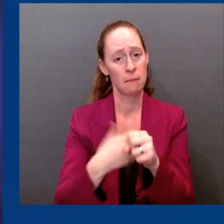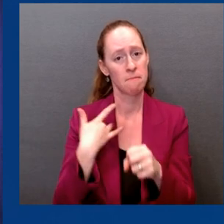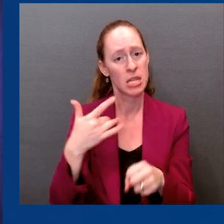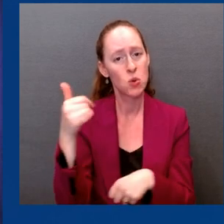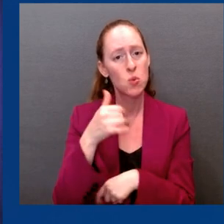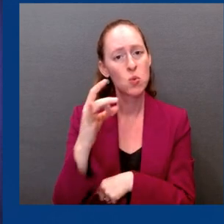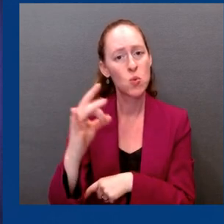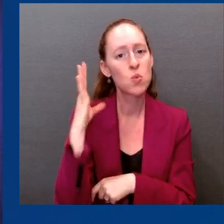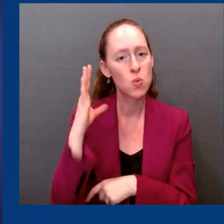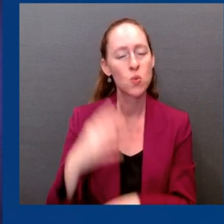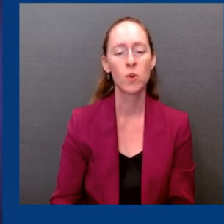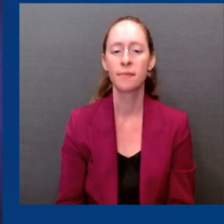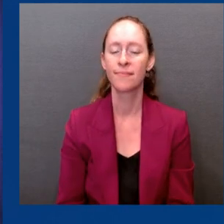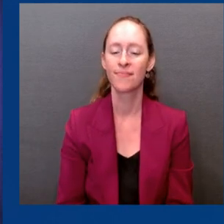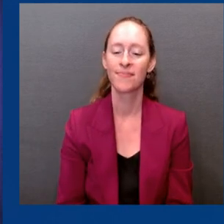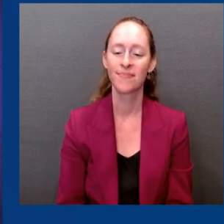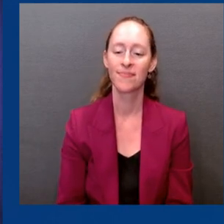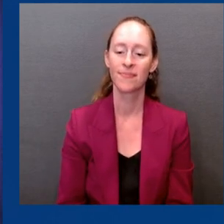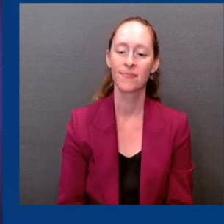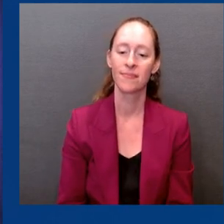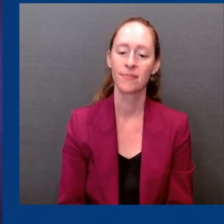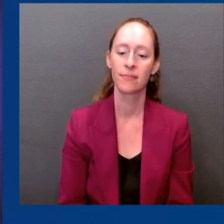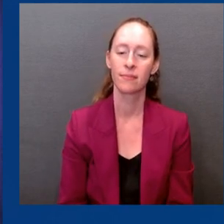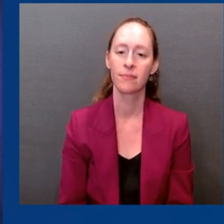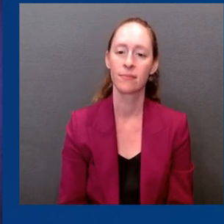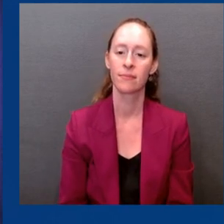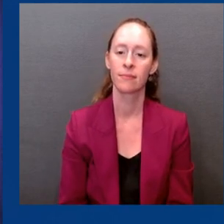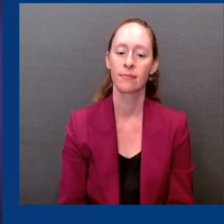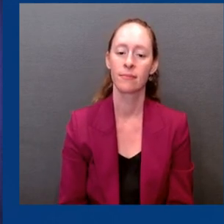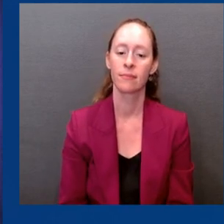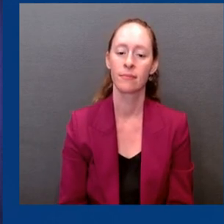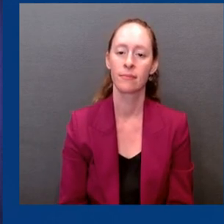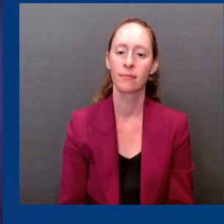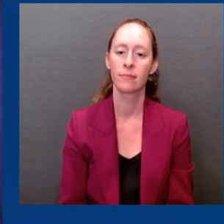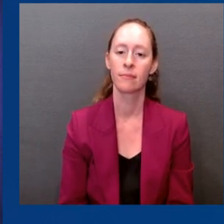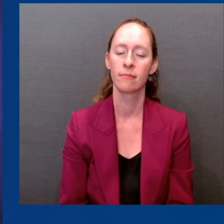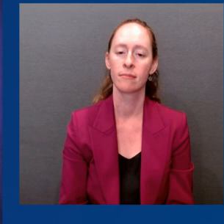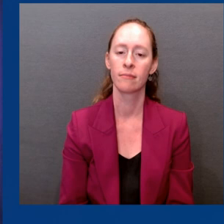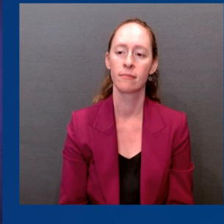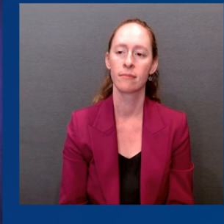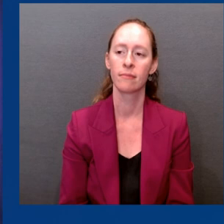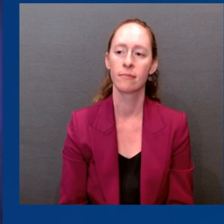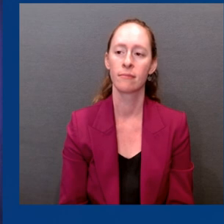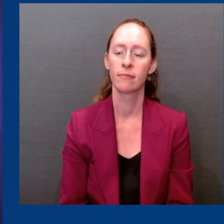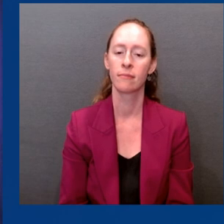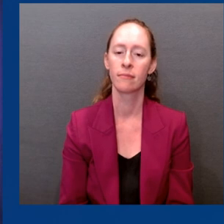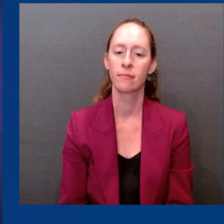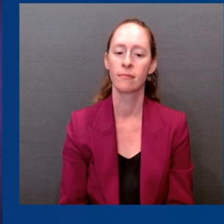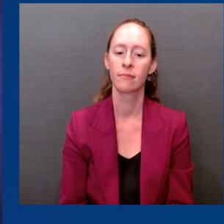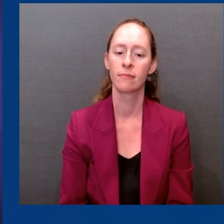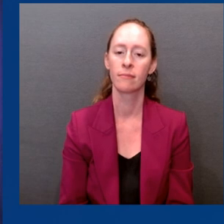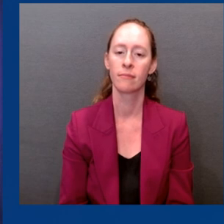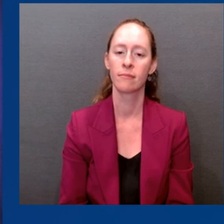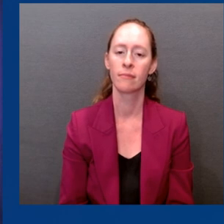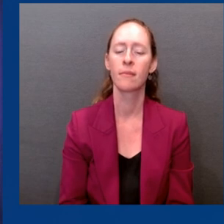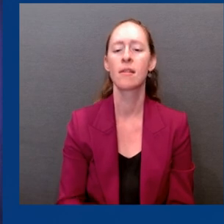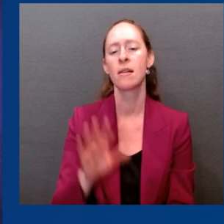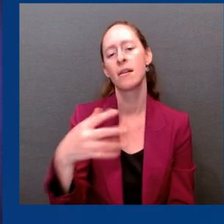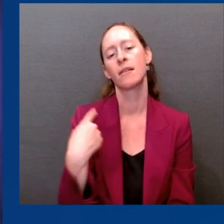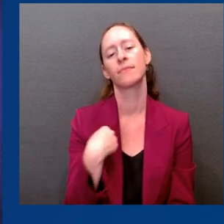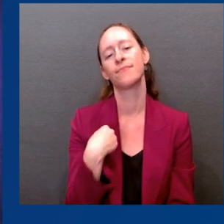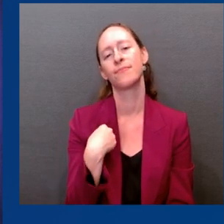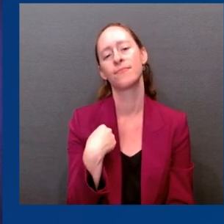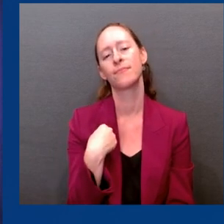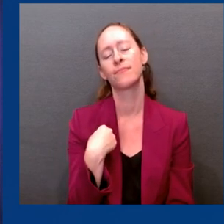Hi. Thanks for taking my question. This was addressed a little bit a couple of questions ago, but I kind of want to get a finer point on it.